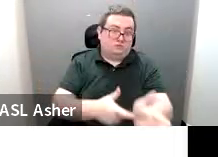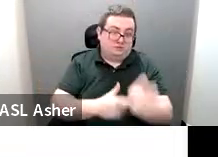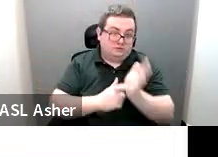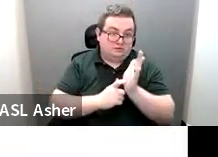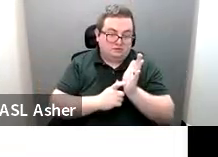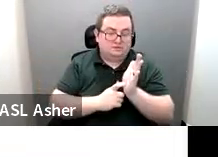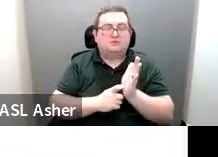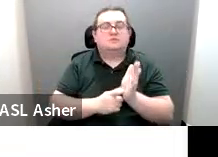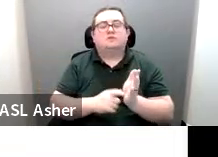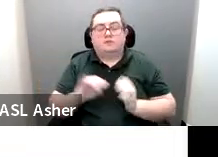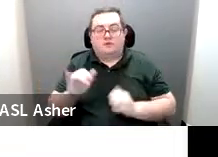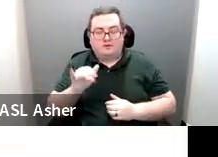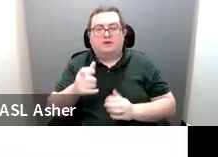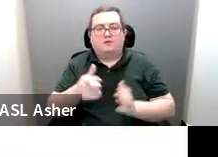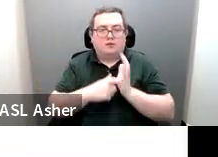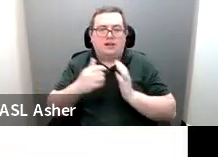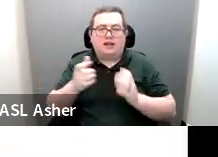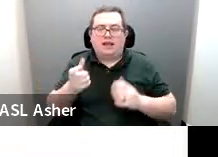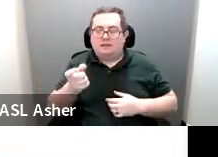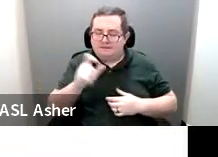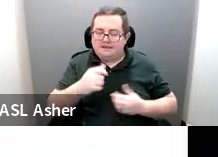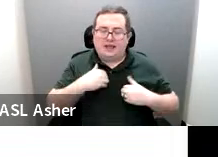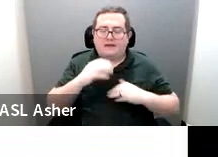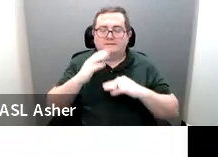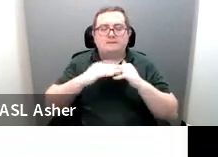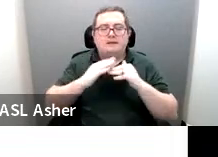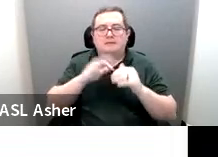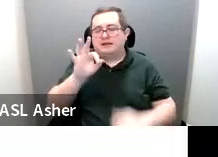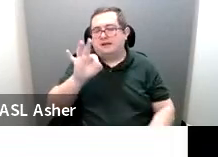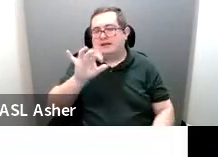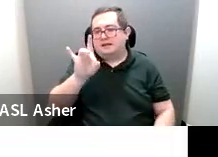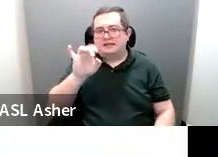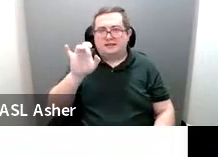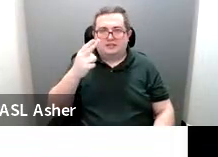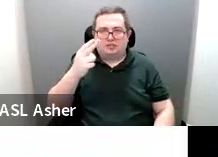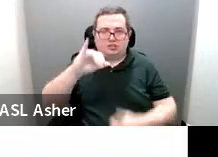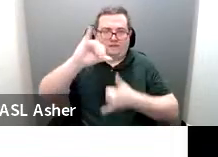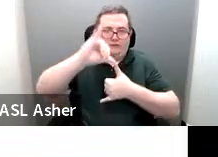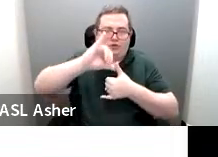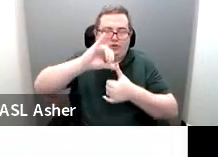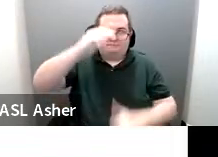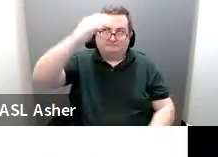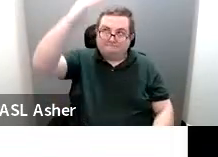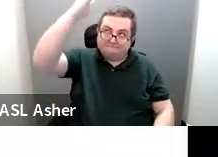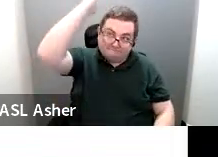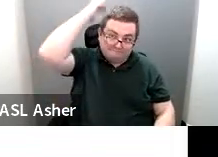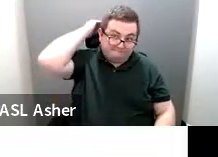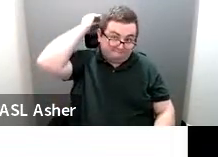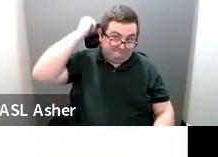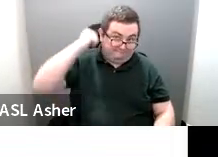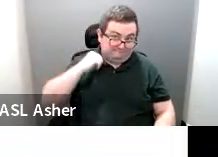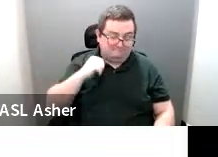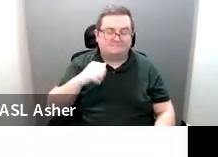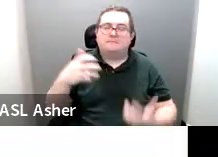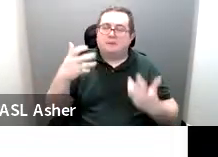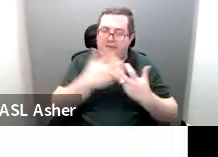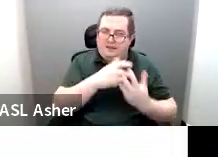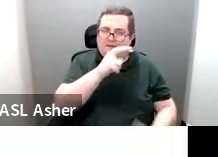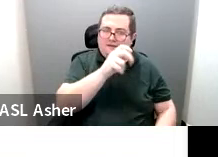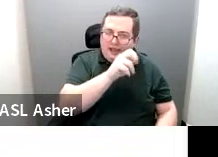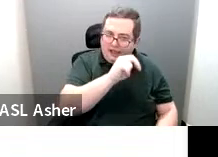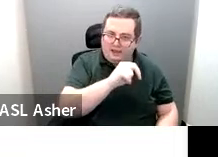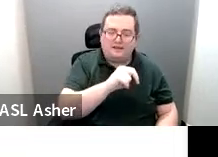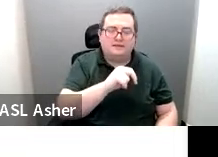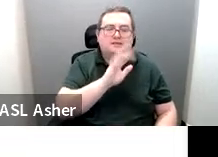required to have at least 98 inches of vertical clearance. This is going to apply to the van and the